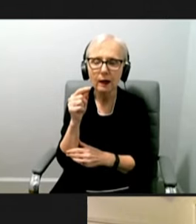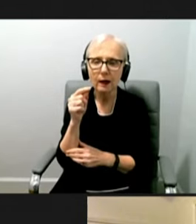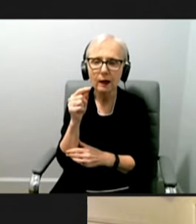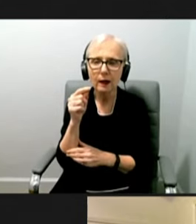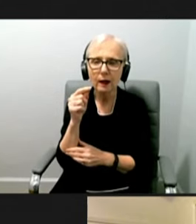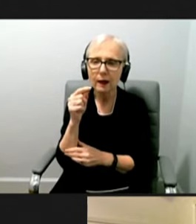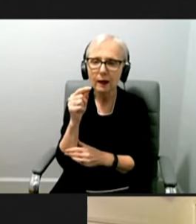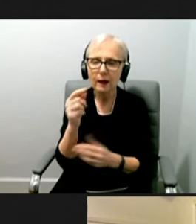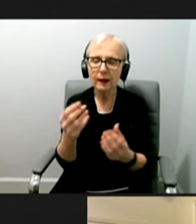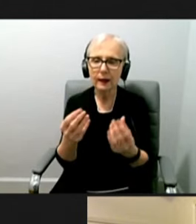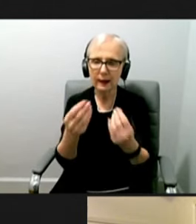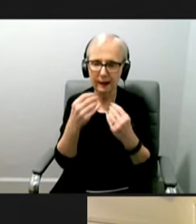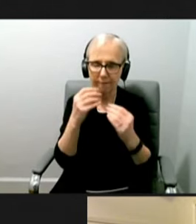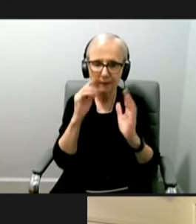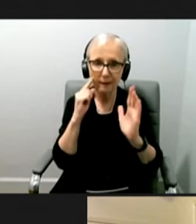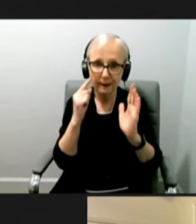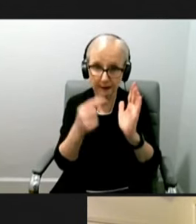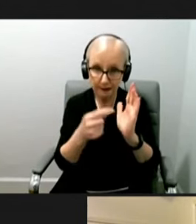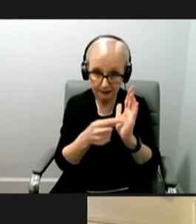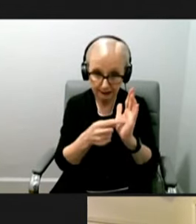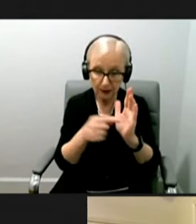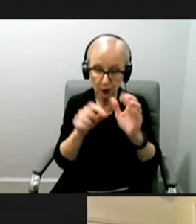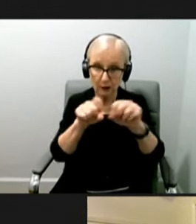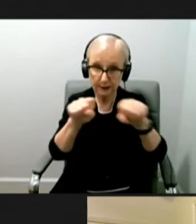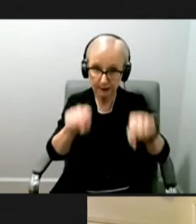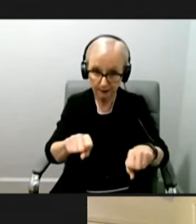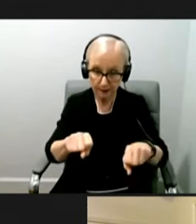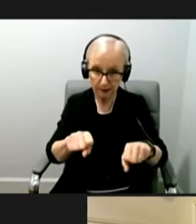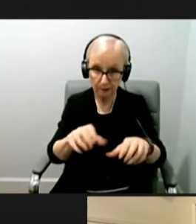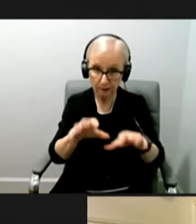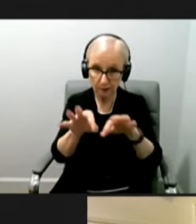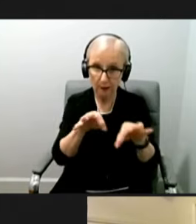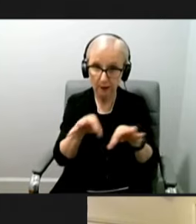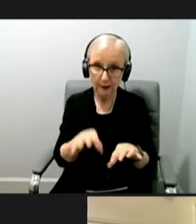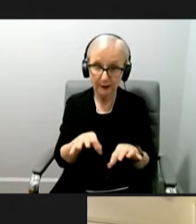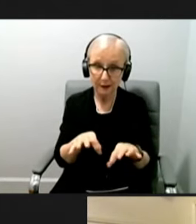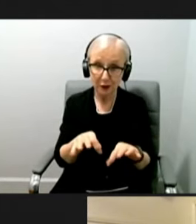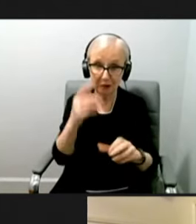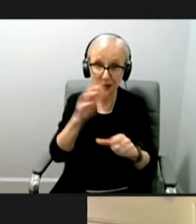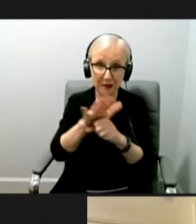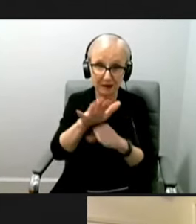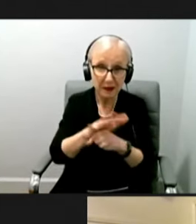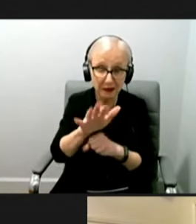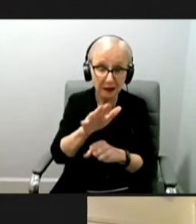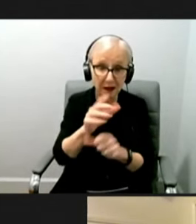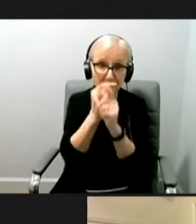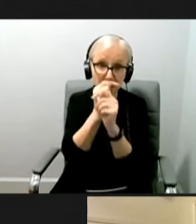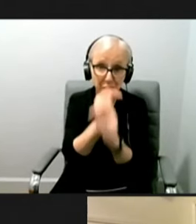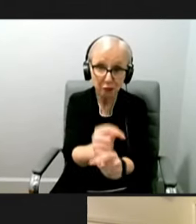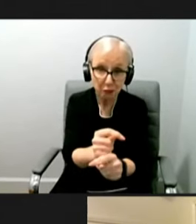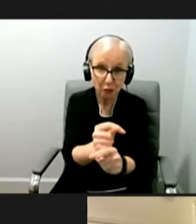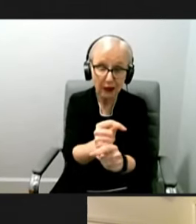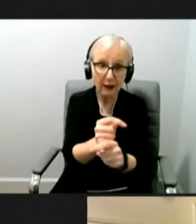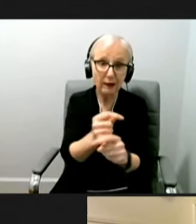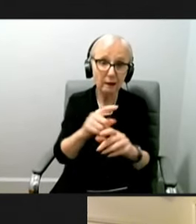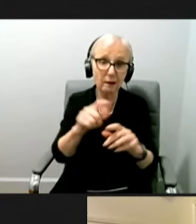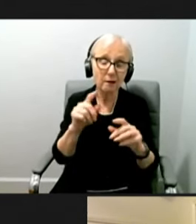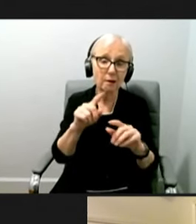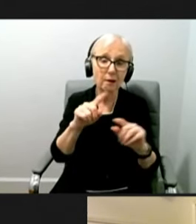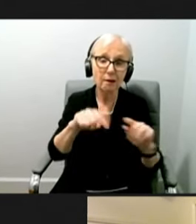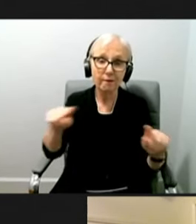Given the detection systems you laid out a few minutes ago, do you think that's sufficient to track the variant as, you know, when it inevitably gets here? Or do you